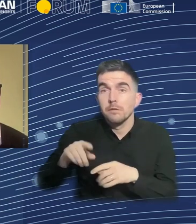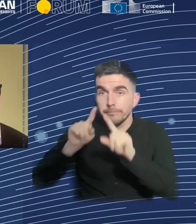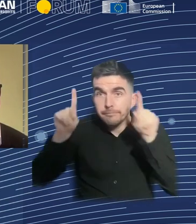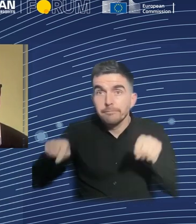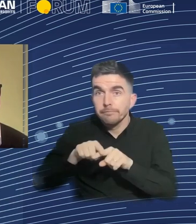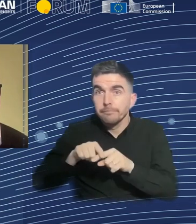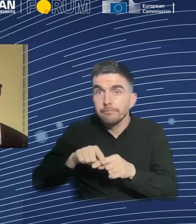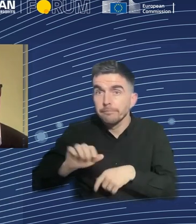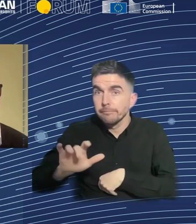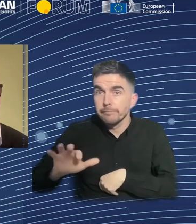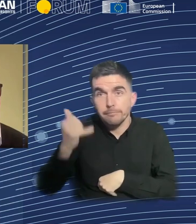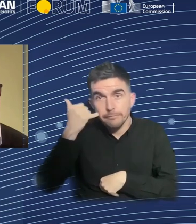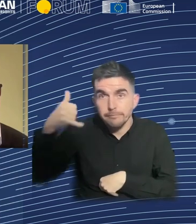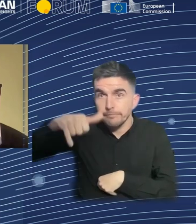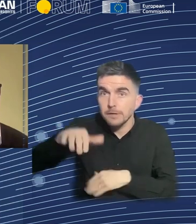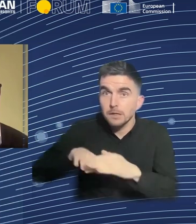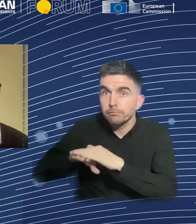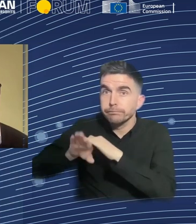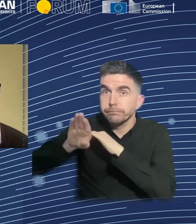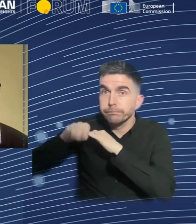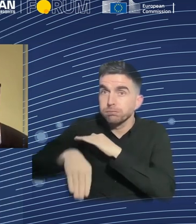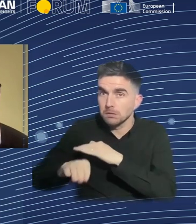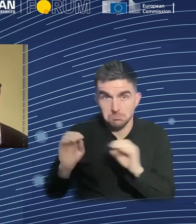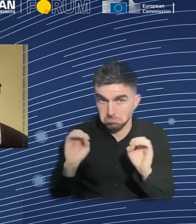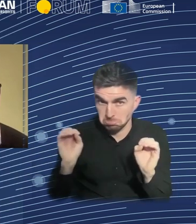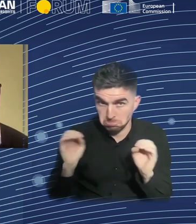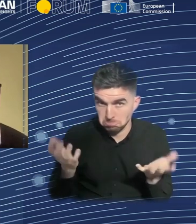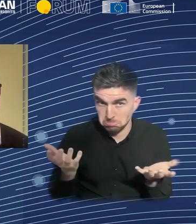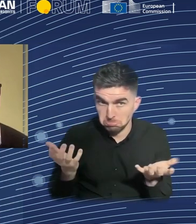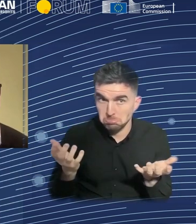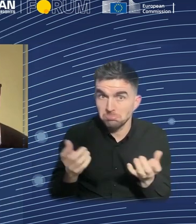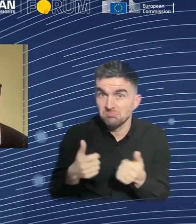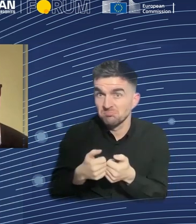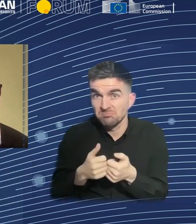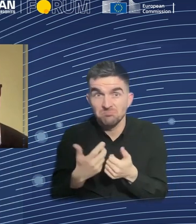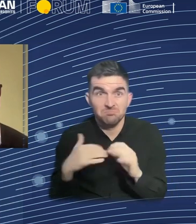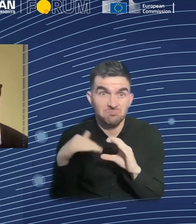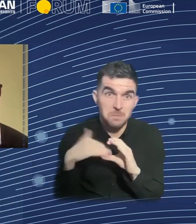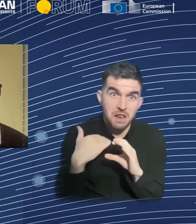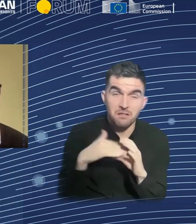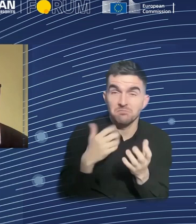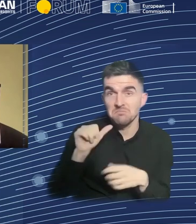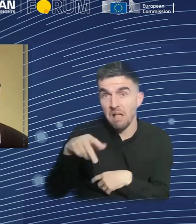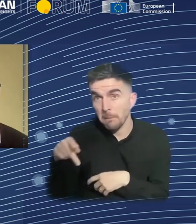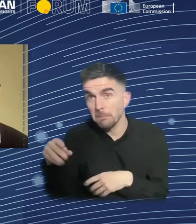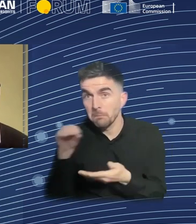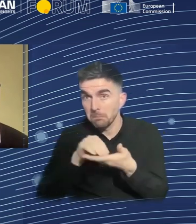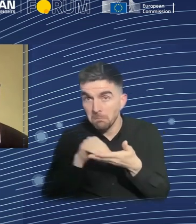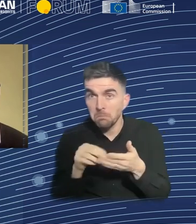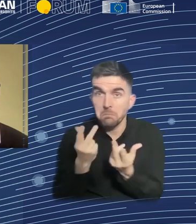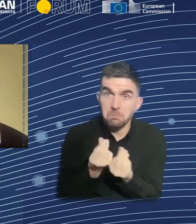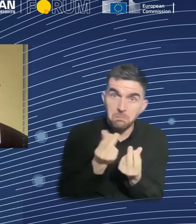need books to look for now. When you want to look for a dictionary, you look at Google or